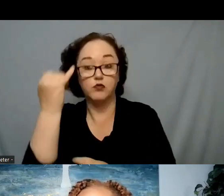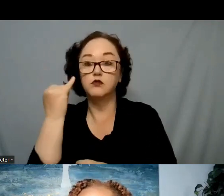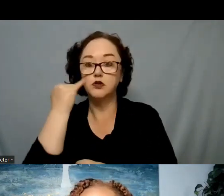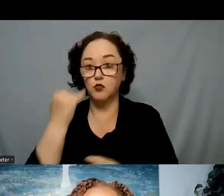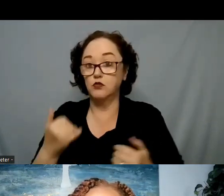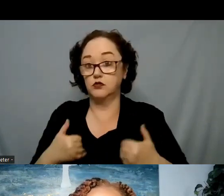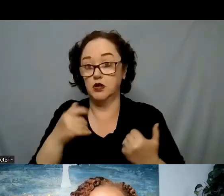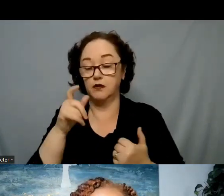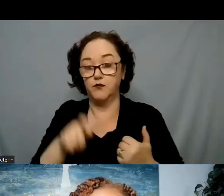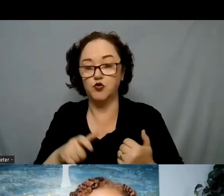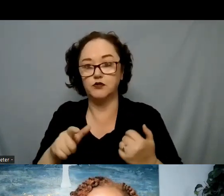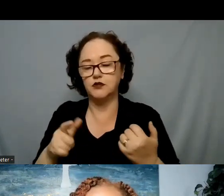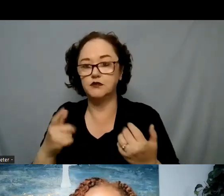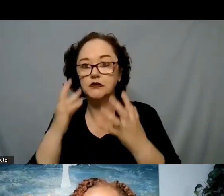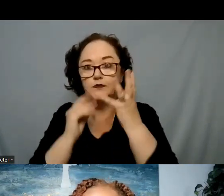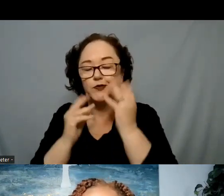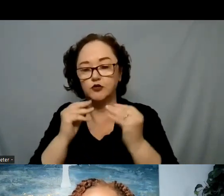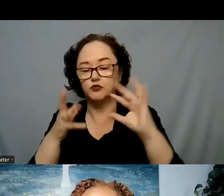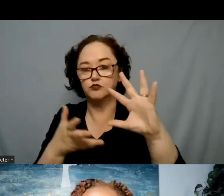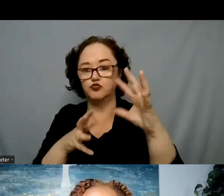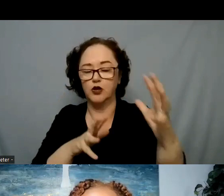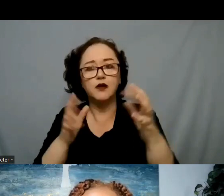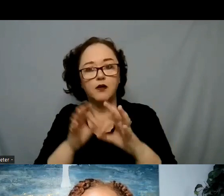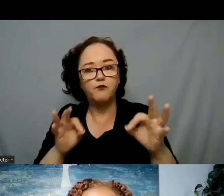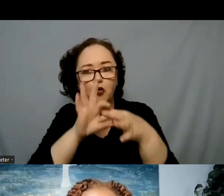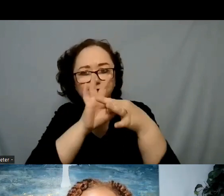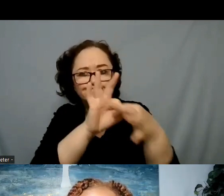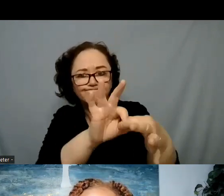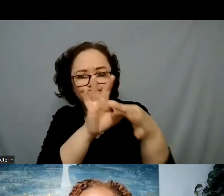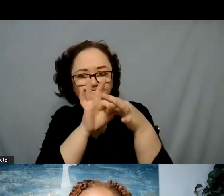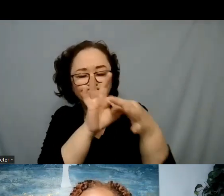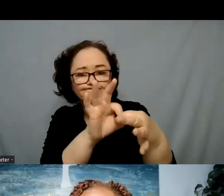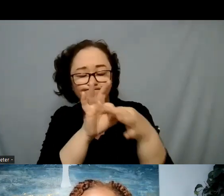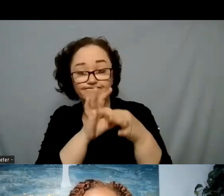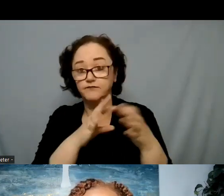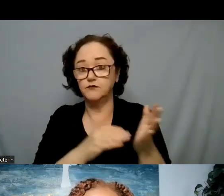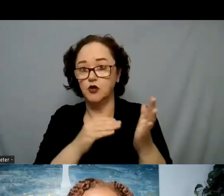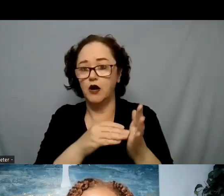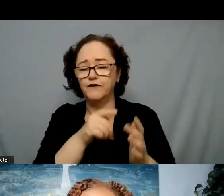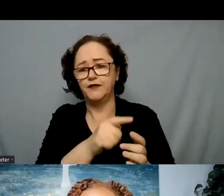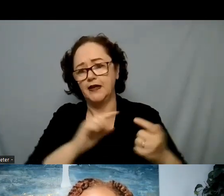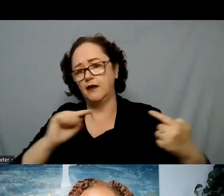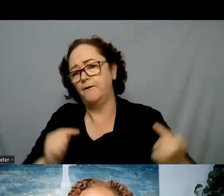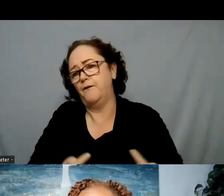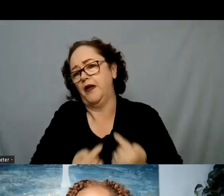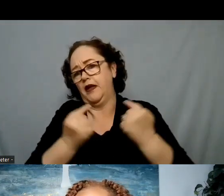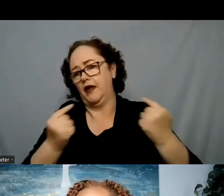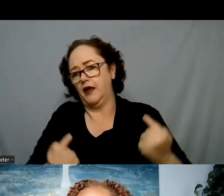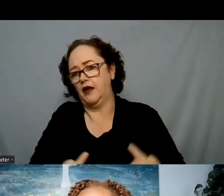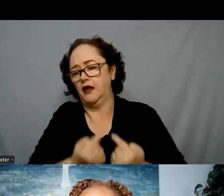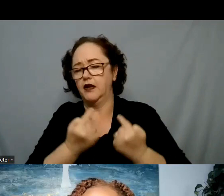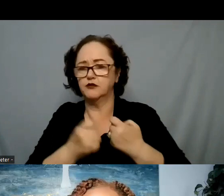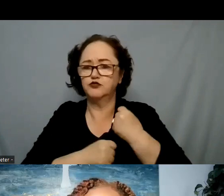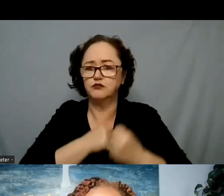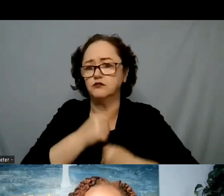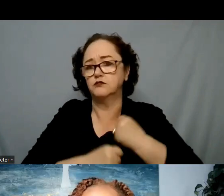you want to connect with them. And they're often in pain. And I wanted to show, I wanted to share an